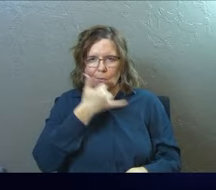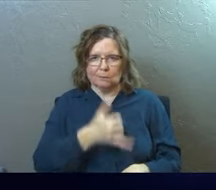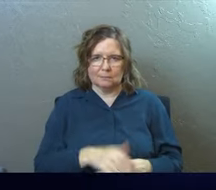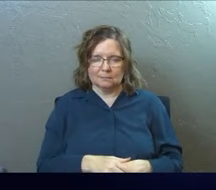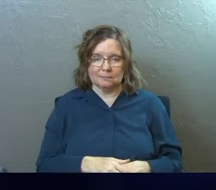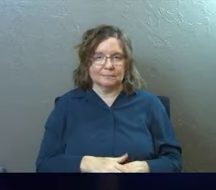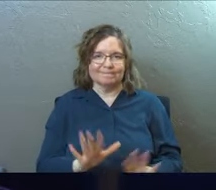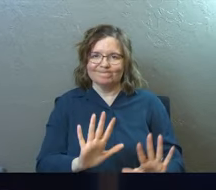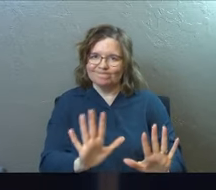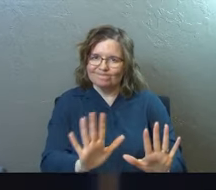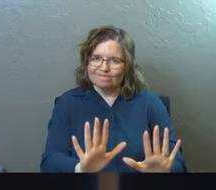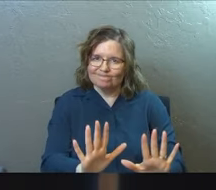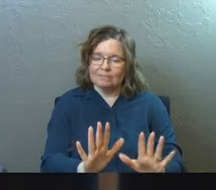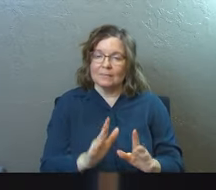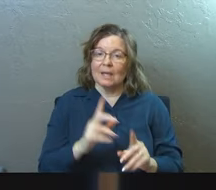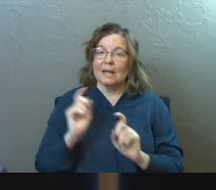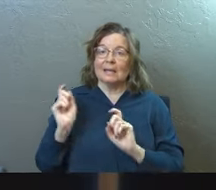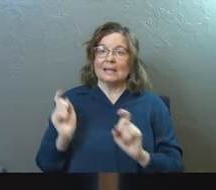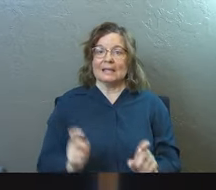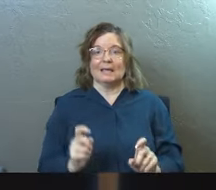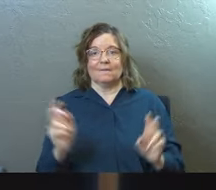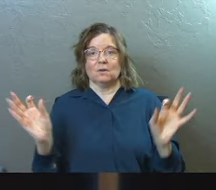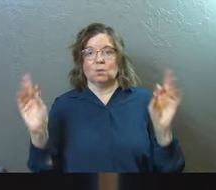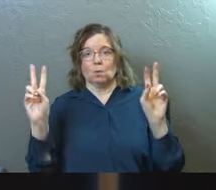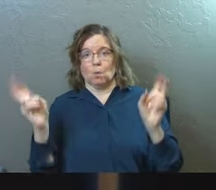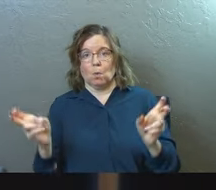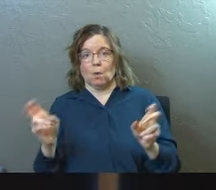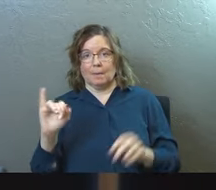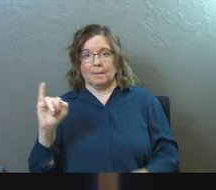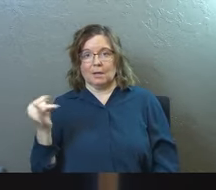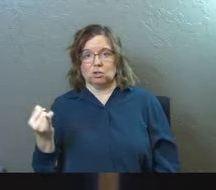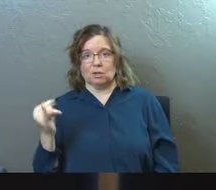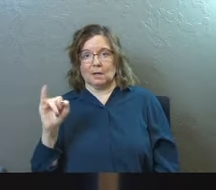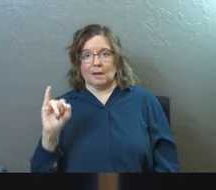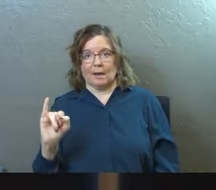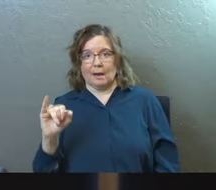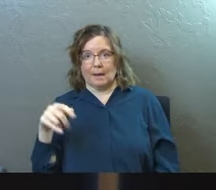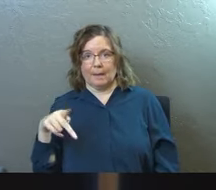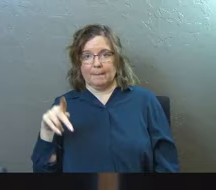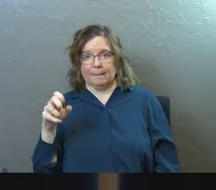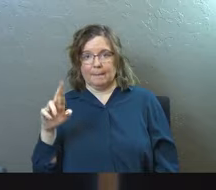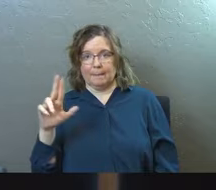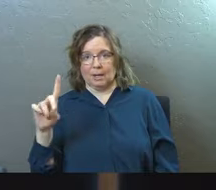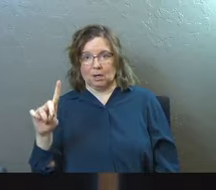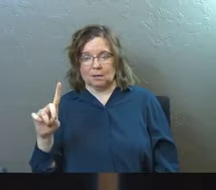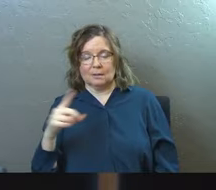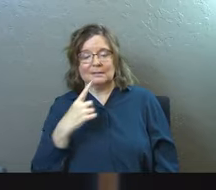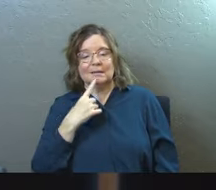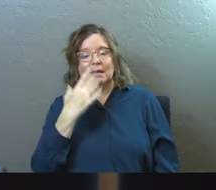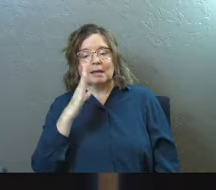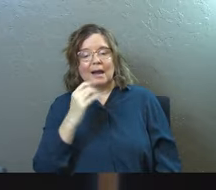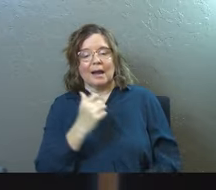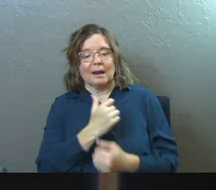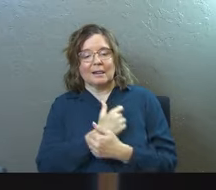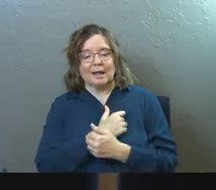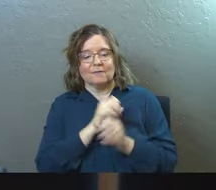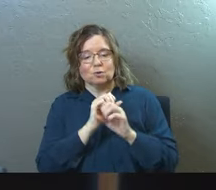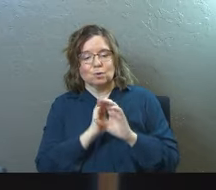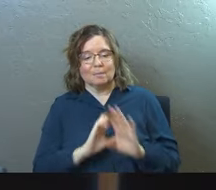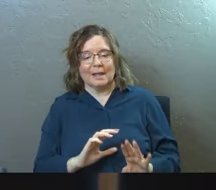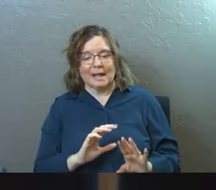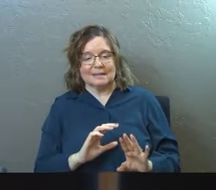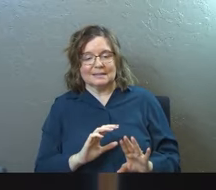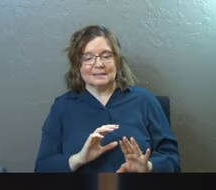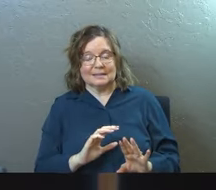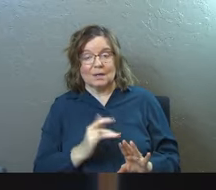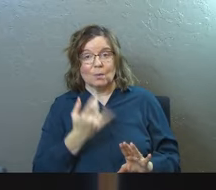And he gave her this quote by J.I. Packer, who's an amazing writer. J.I. Packer said, God loves to bless the needle of truth in a